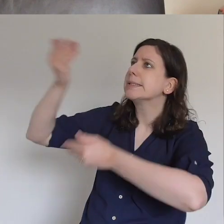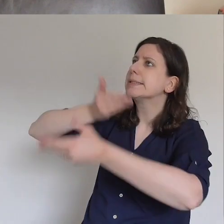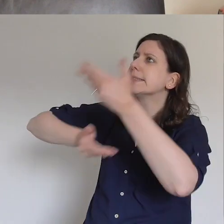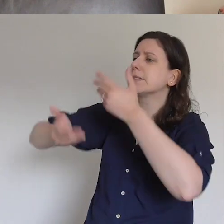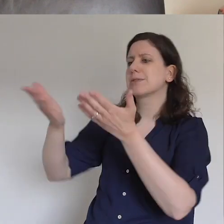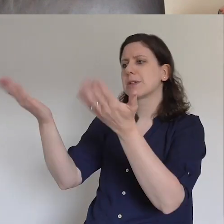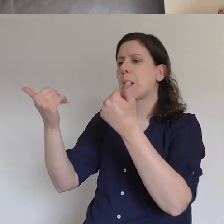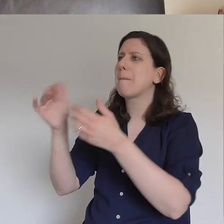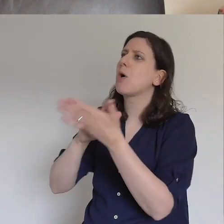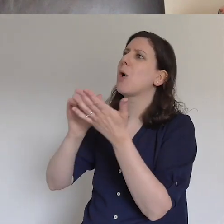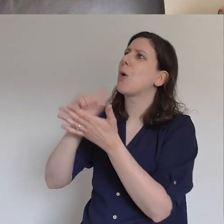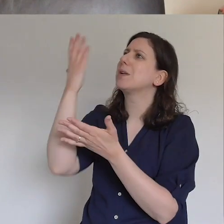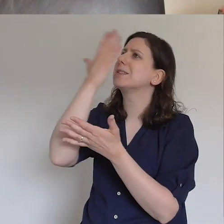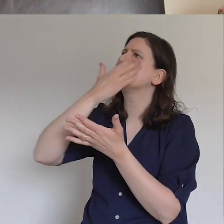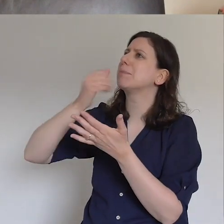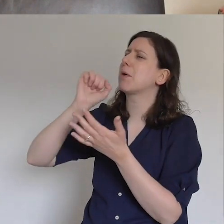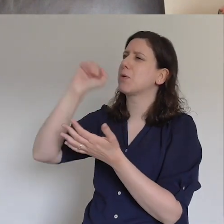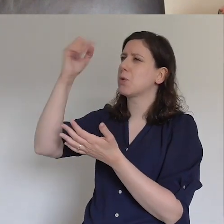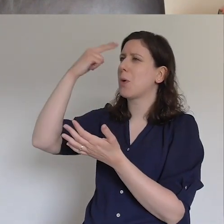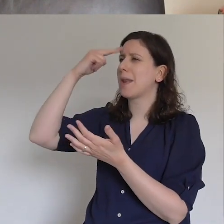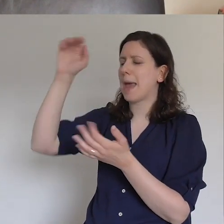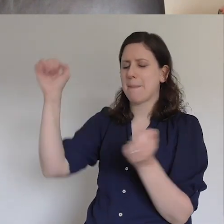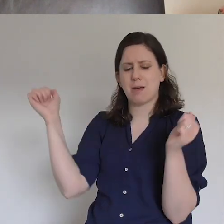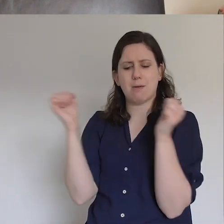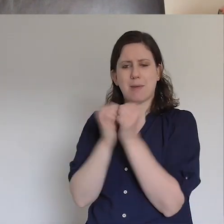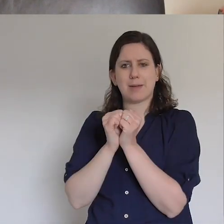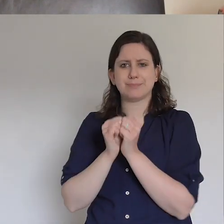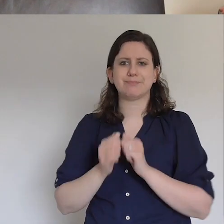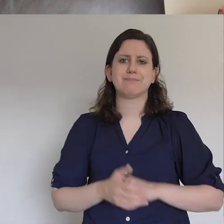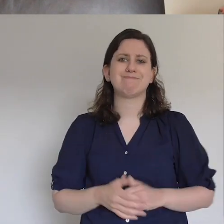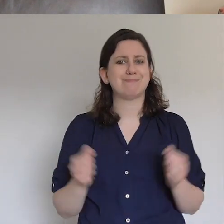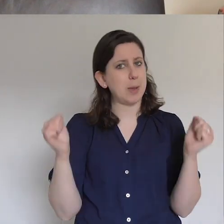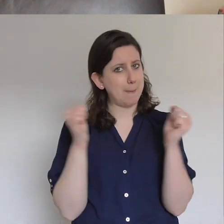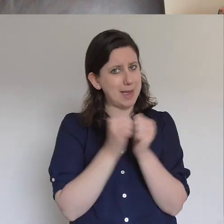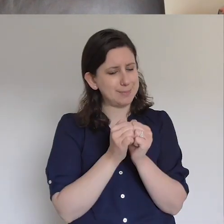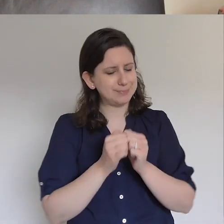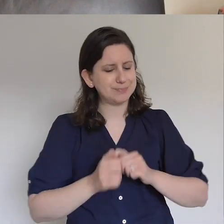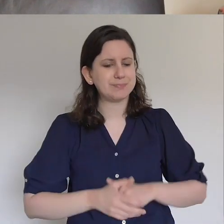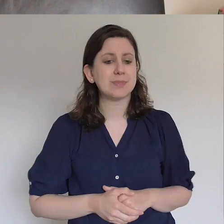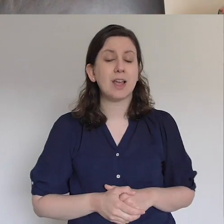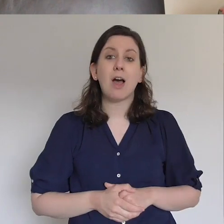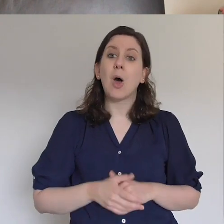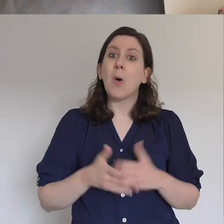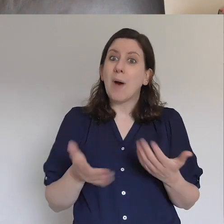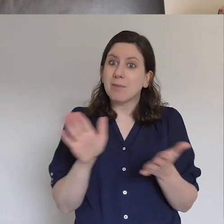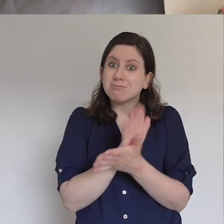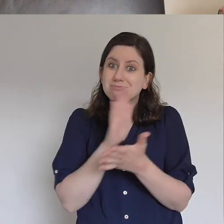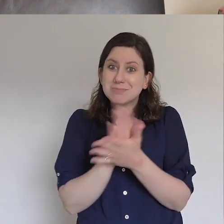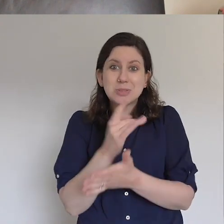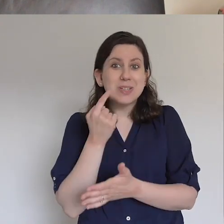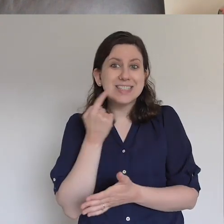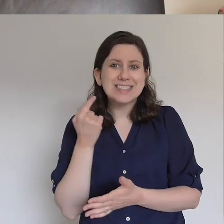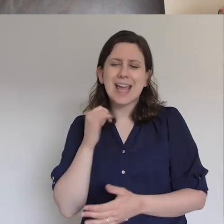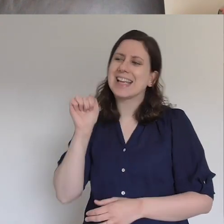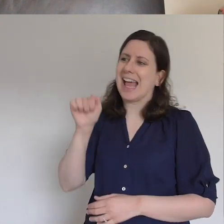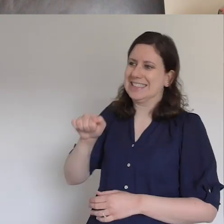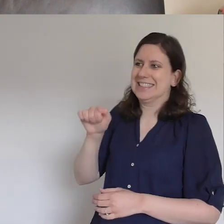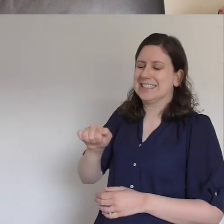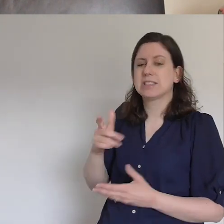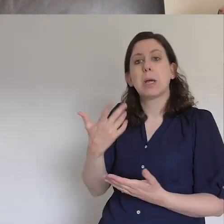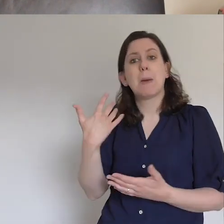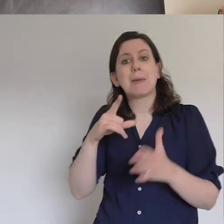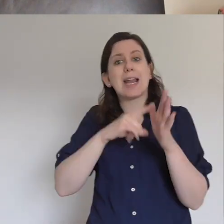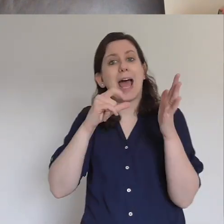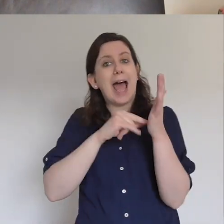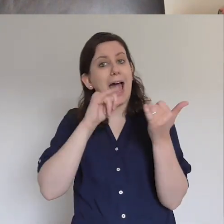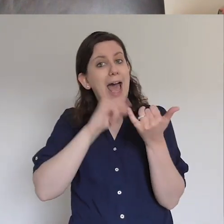in your name. Amen. Amen. Amen. We had fun yesterday, didn't we? We did have fun. Yeah, looking at